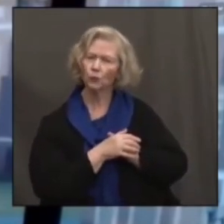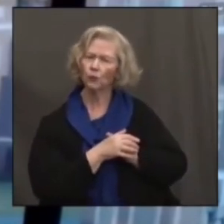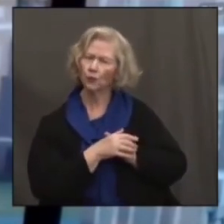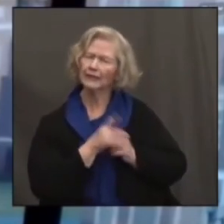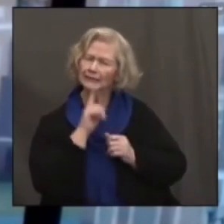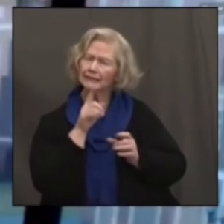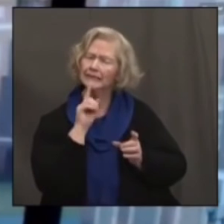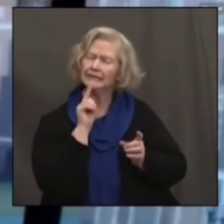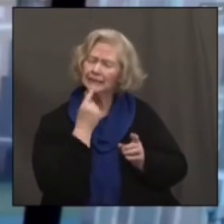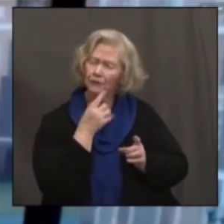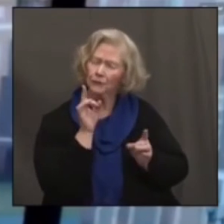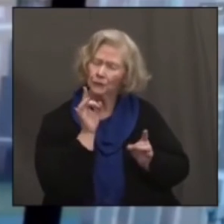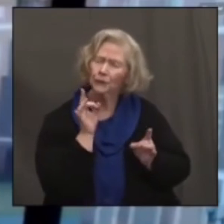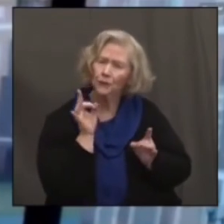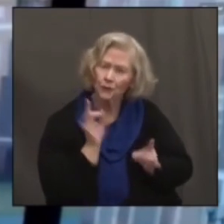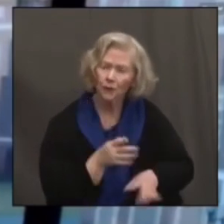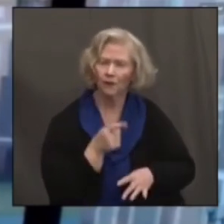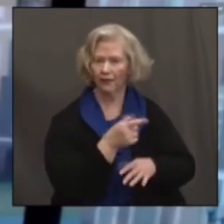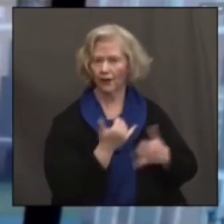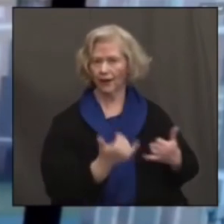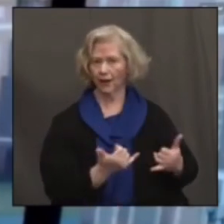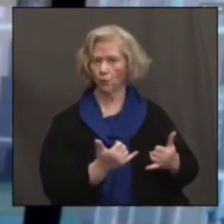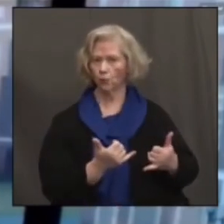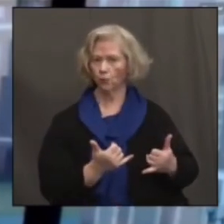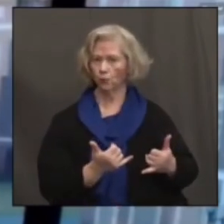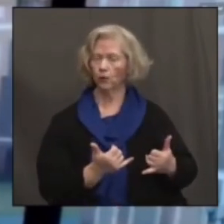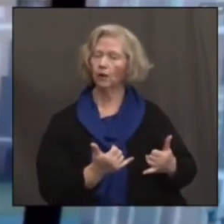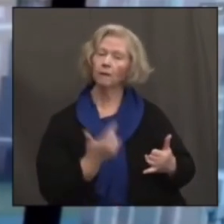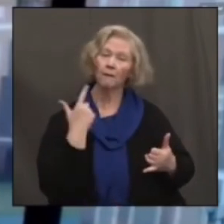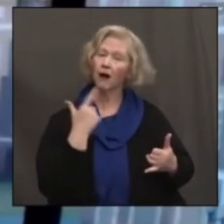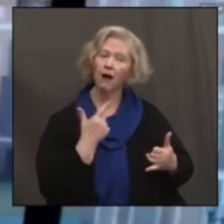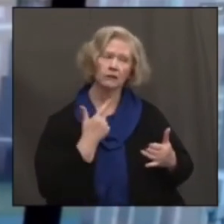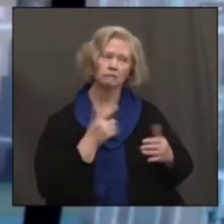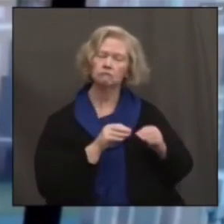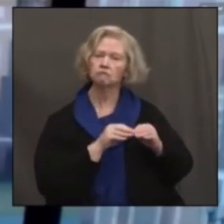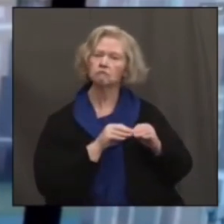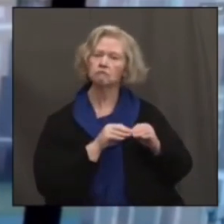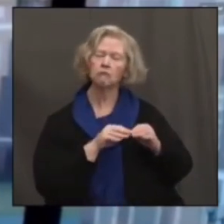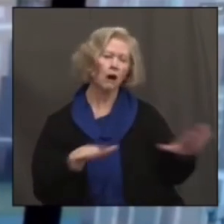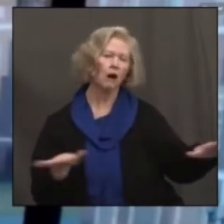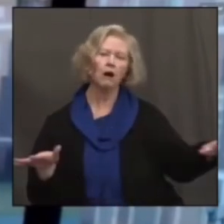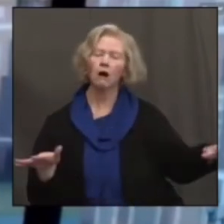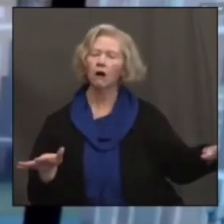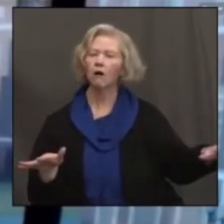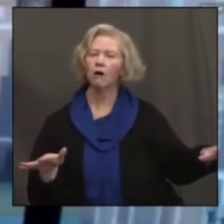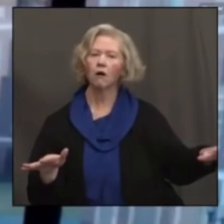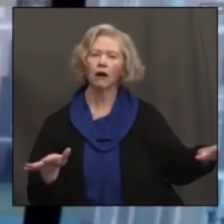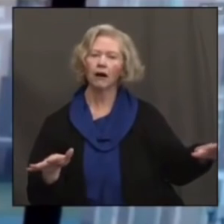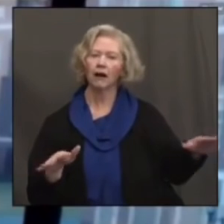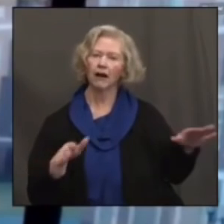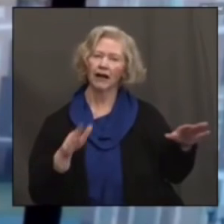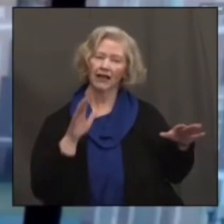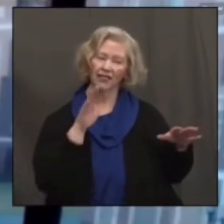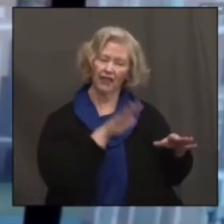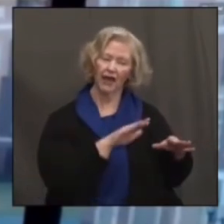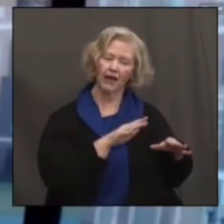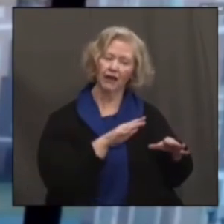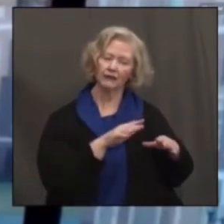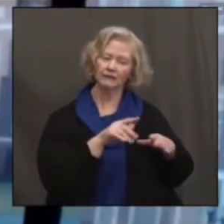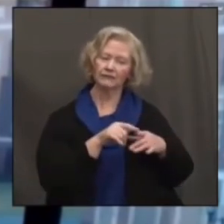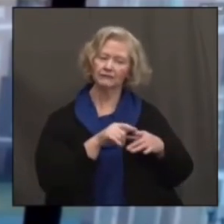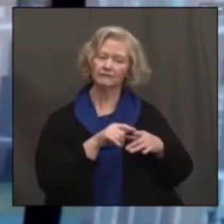crisis occurring there at this moment because of spread and transmission of their Brazilian P1 variant